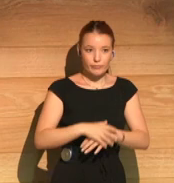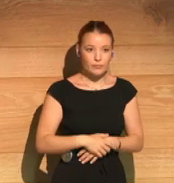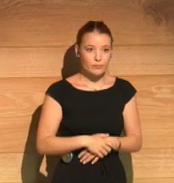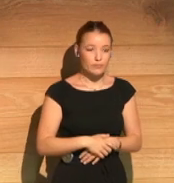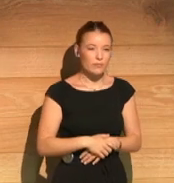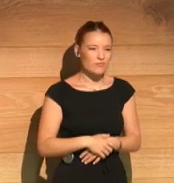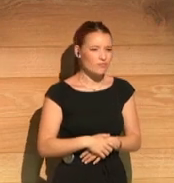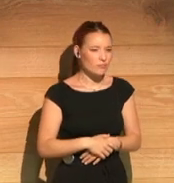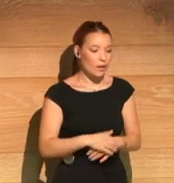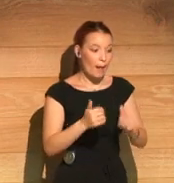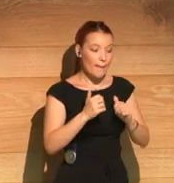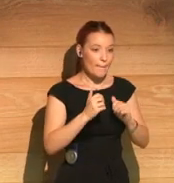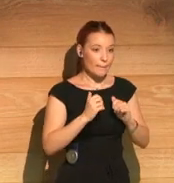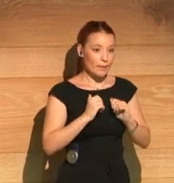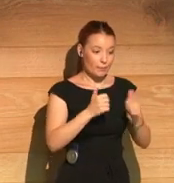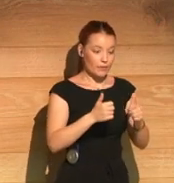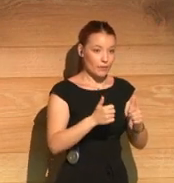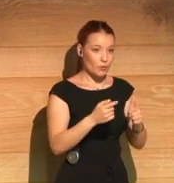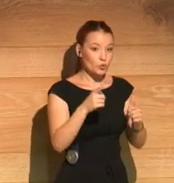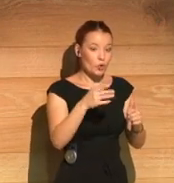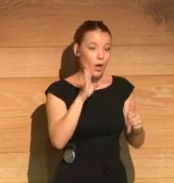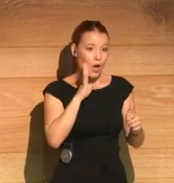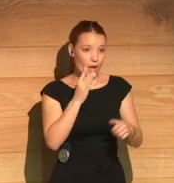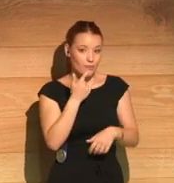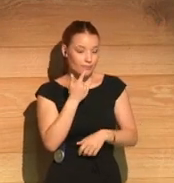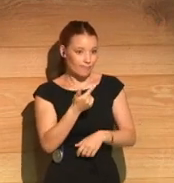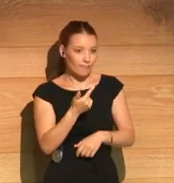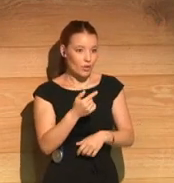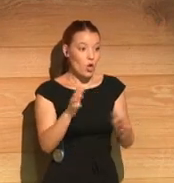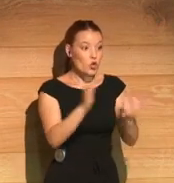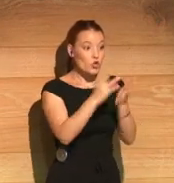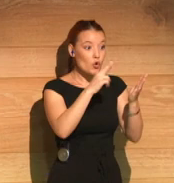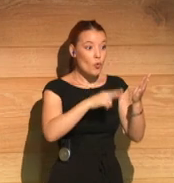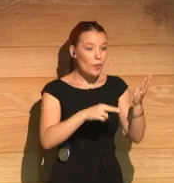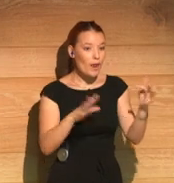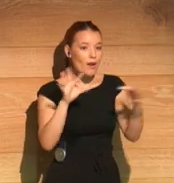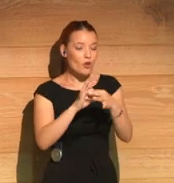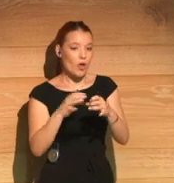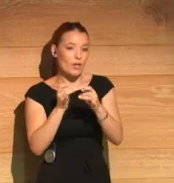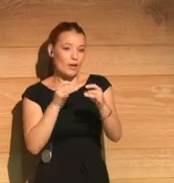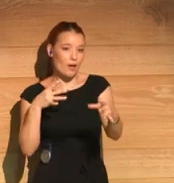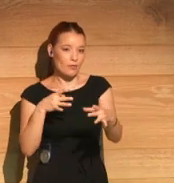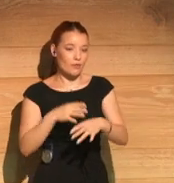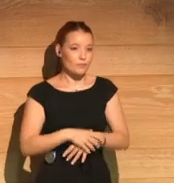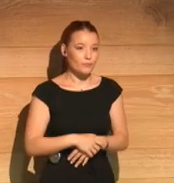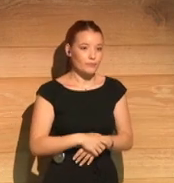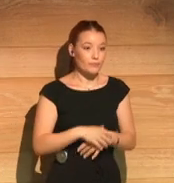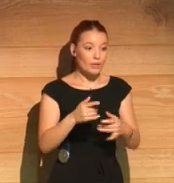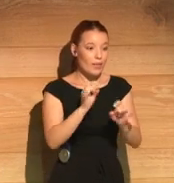I'm going to present it with a few texts. Now, I said this at the beginning, and you've repeated this, that the novel is about Ireland.